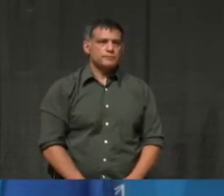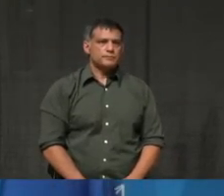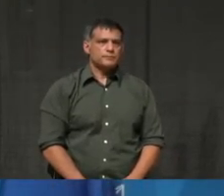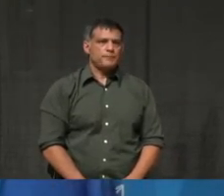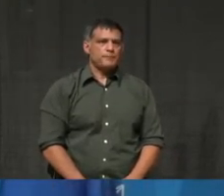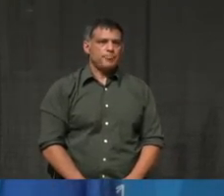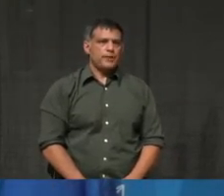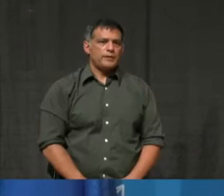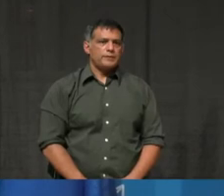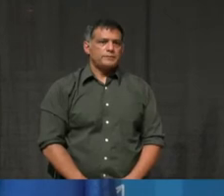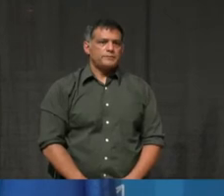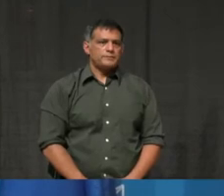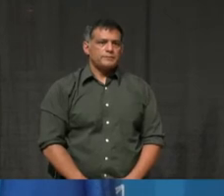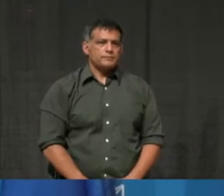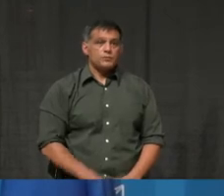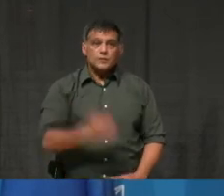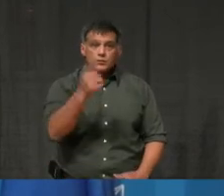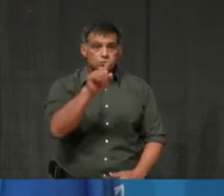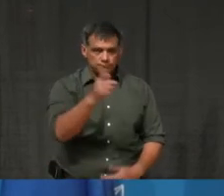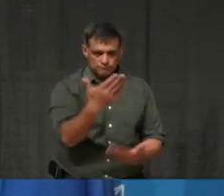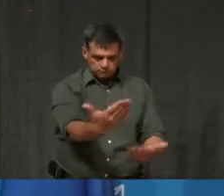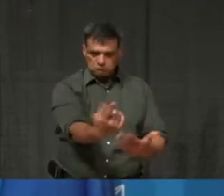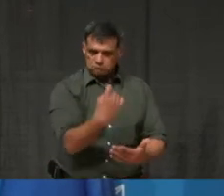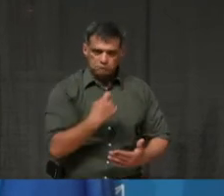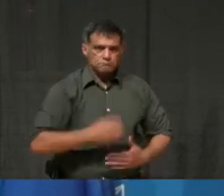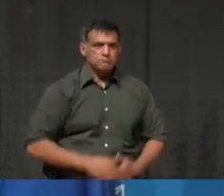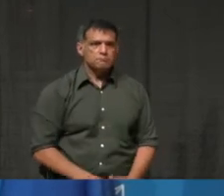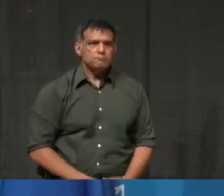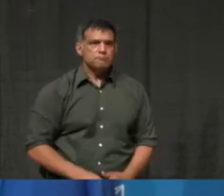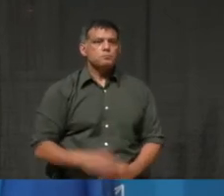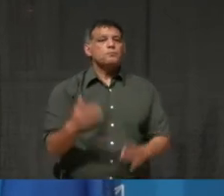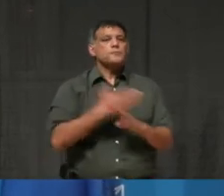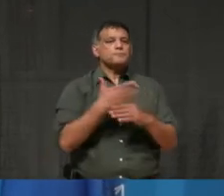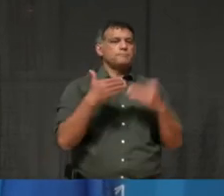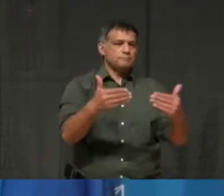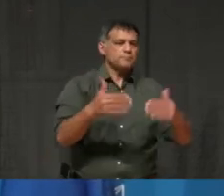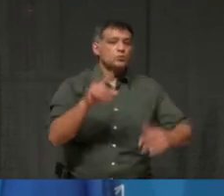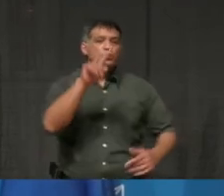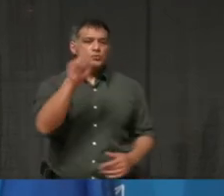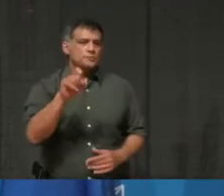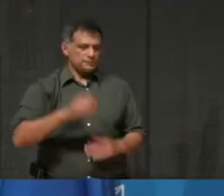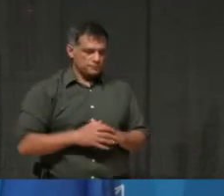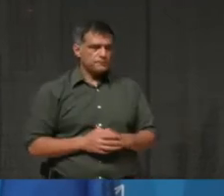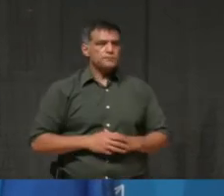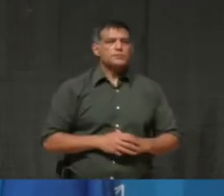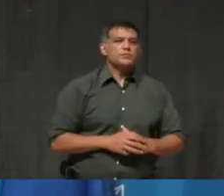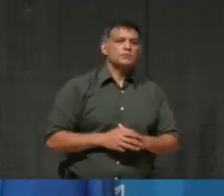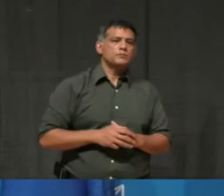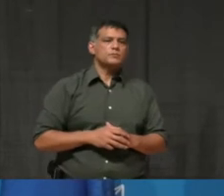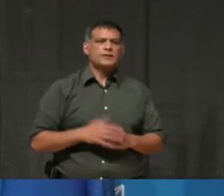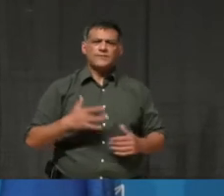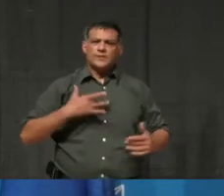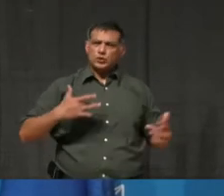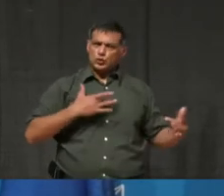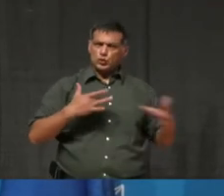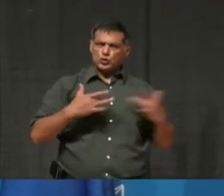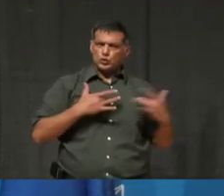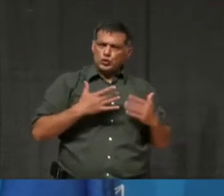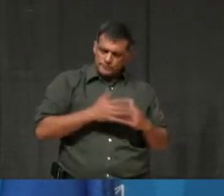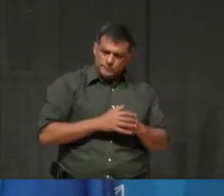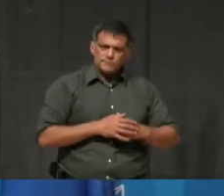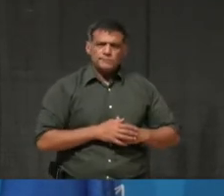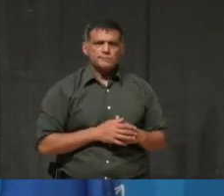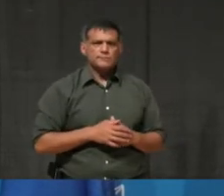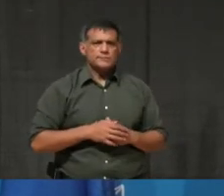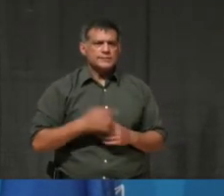Go ahead, Khalid, with your question. Dr. Lowe, before I ask my question, um, I feel a little bit concerned because I, I